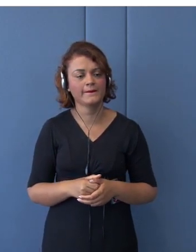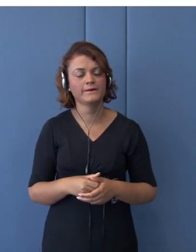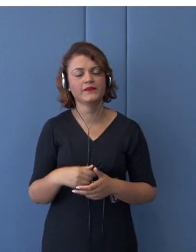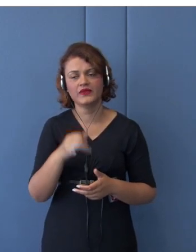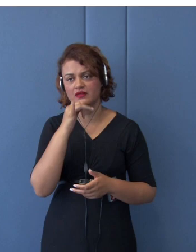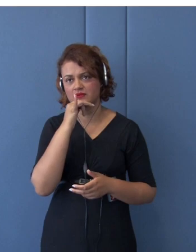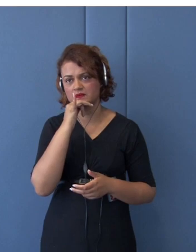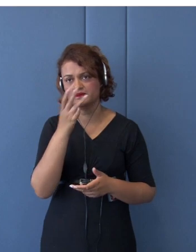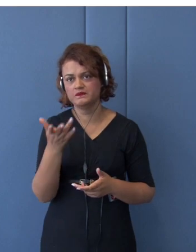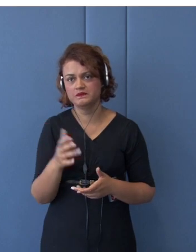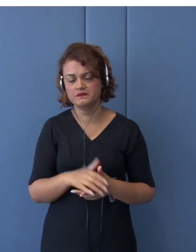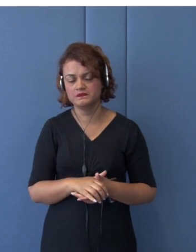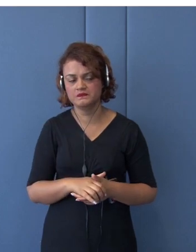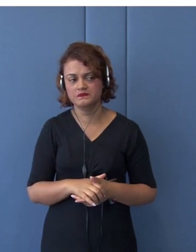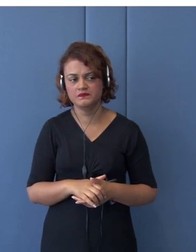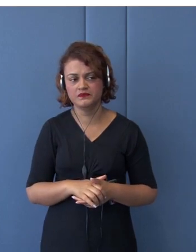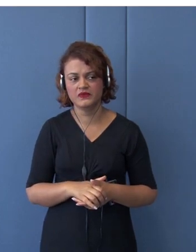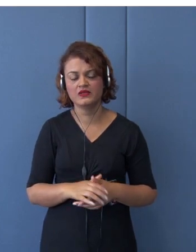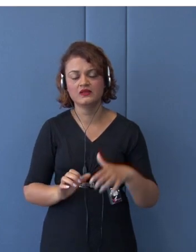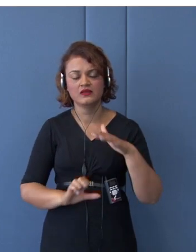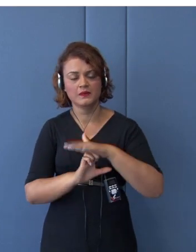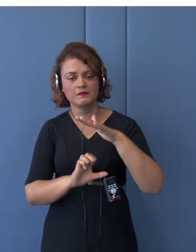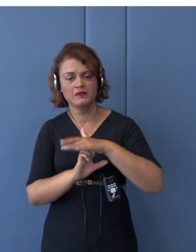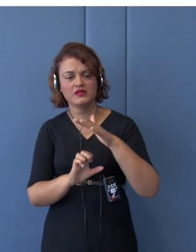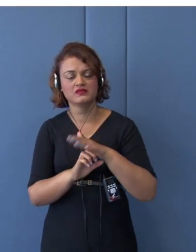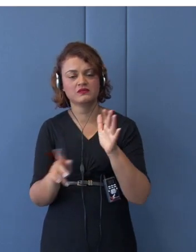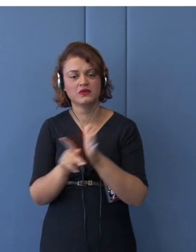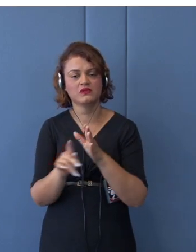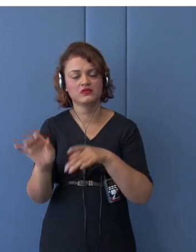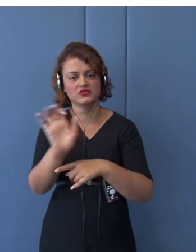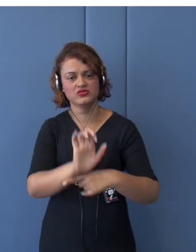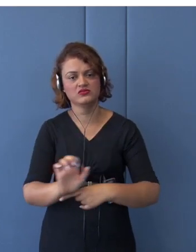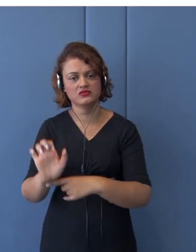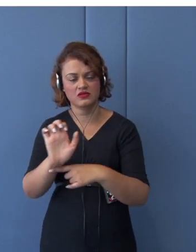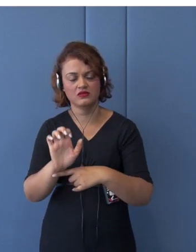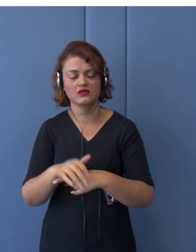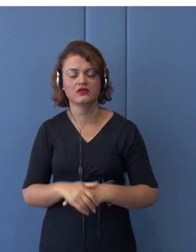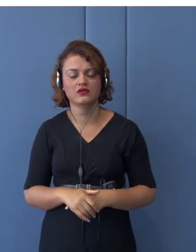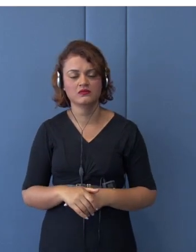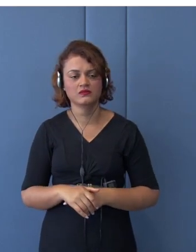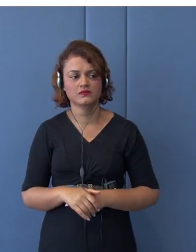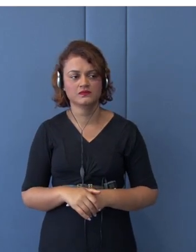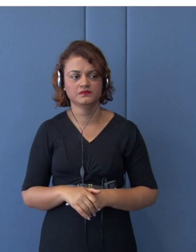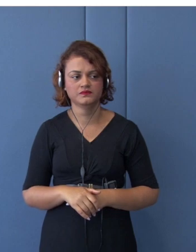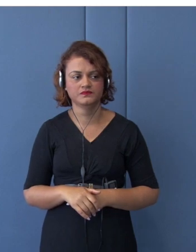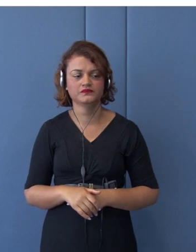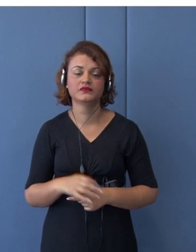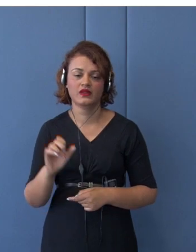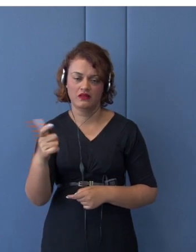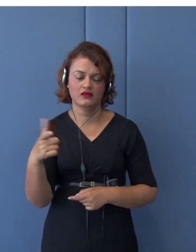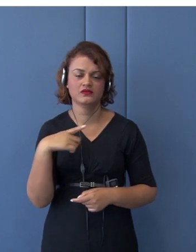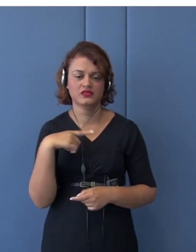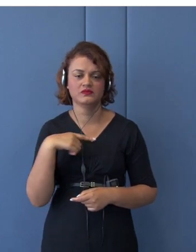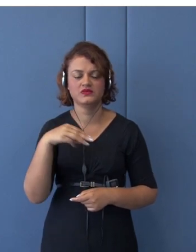SOE stands for state-owned enterprises. And, of course, we have Malaysia and